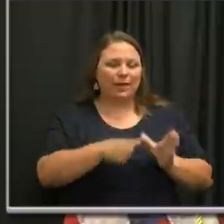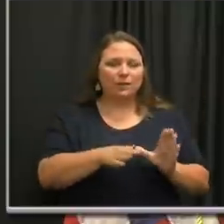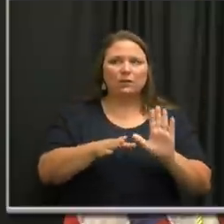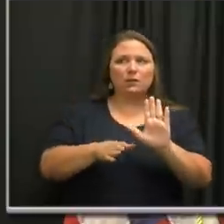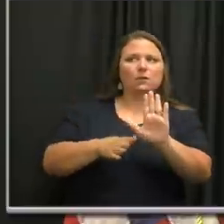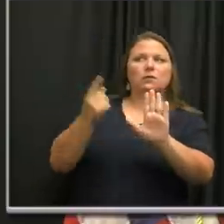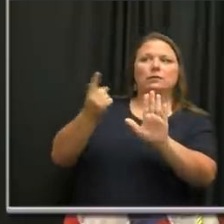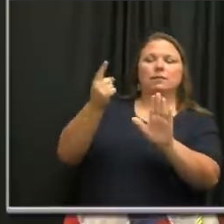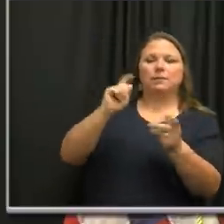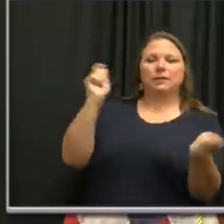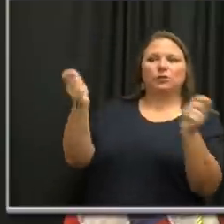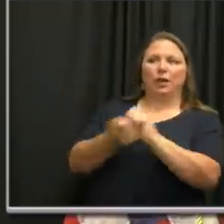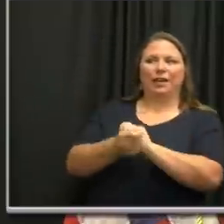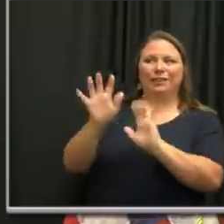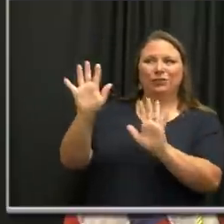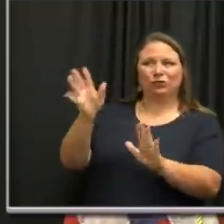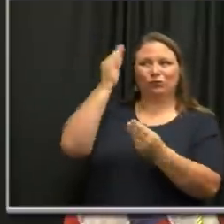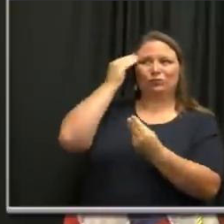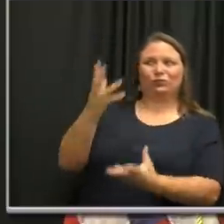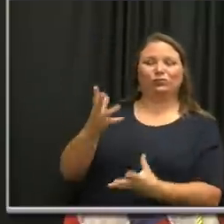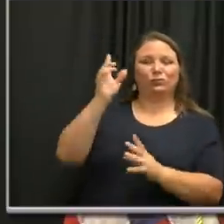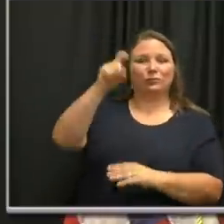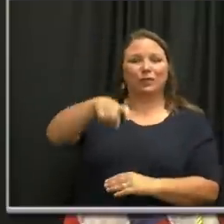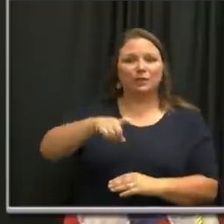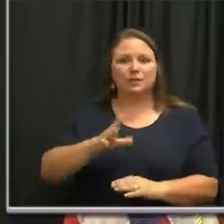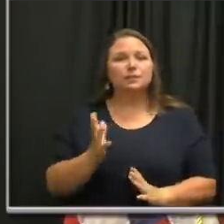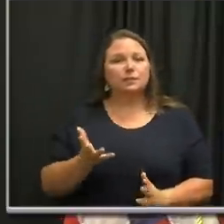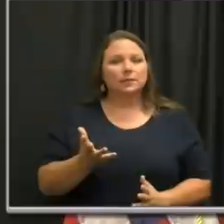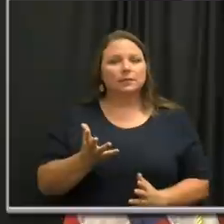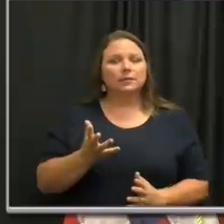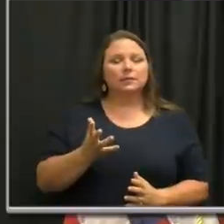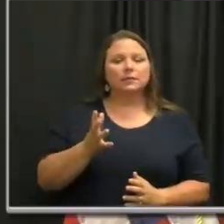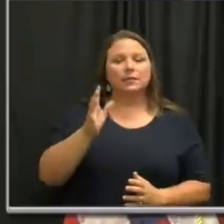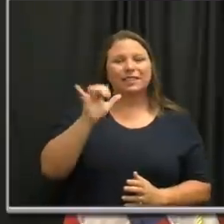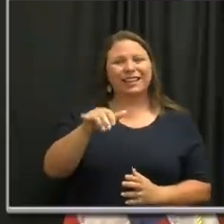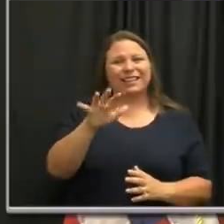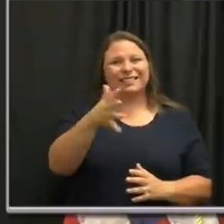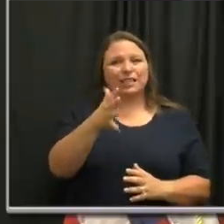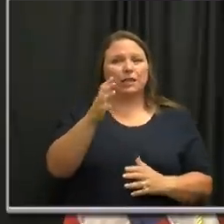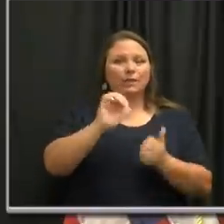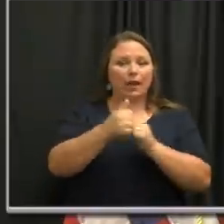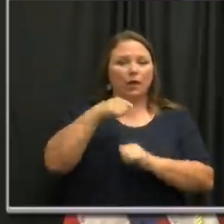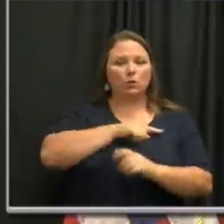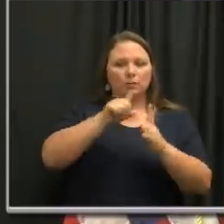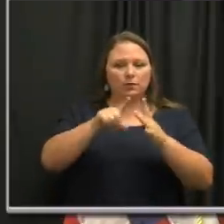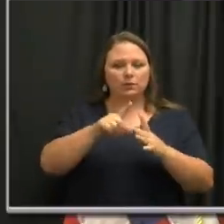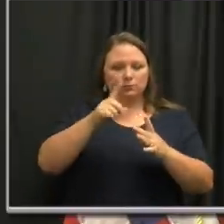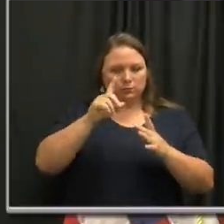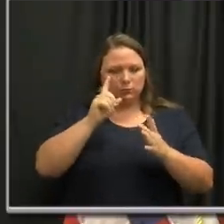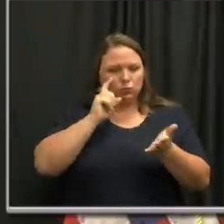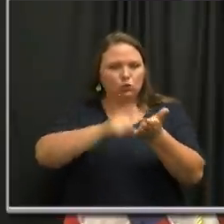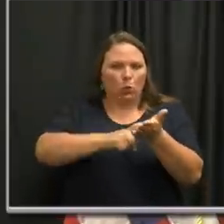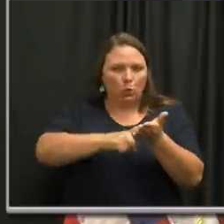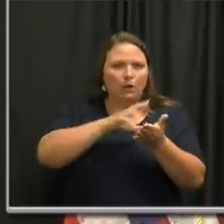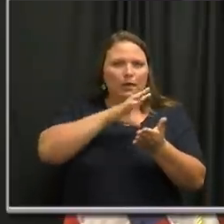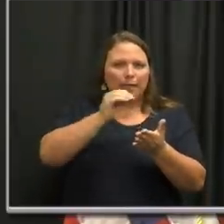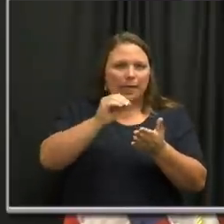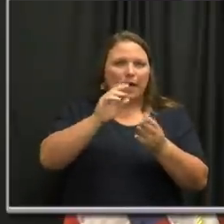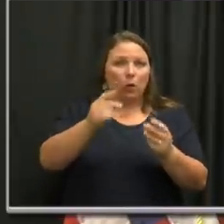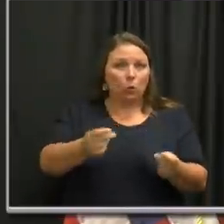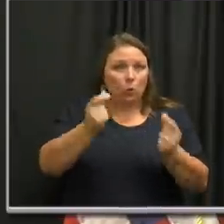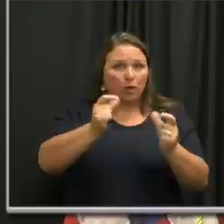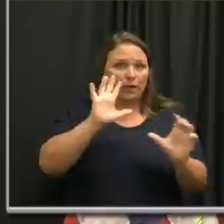different is happening here. And so I guess this, so that's, that's kind of how we started becoming aware of this and started really quickly,